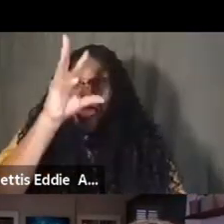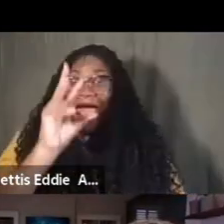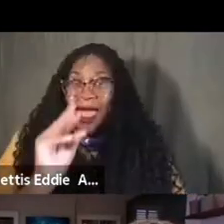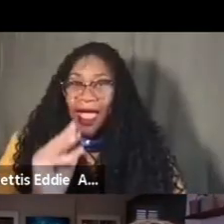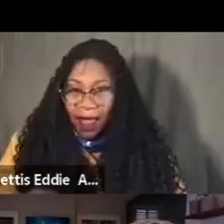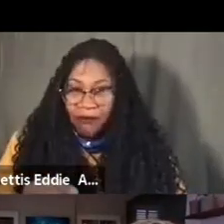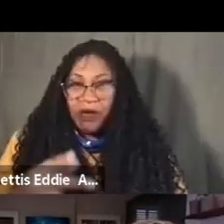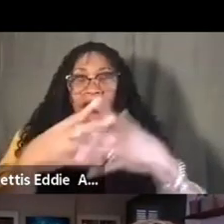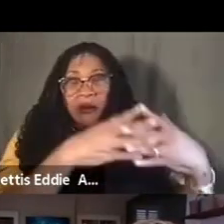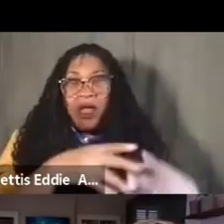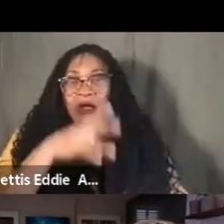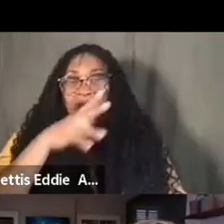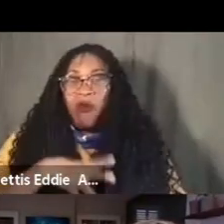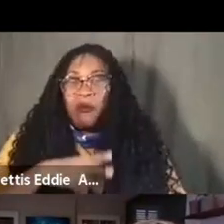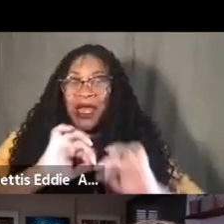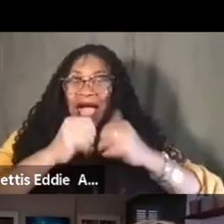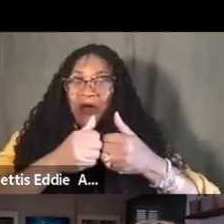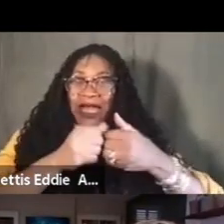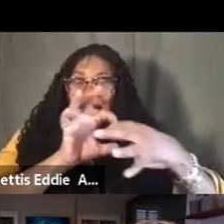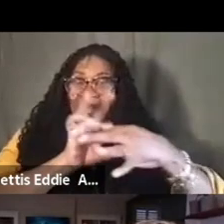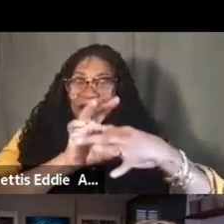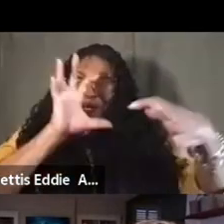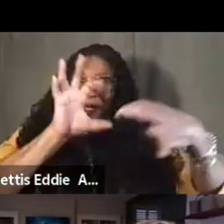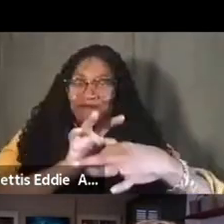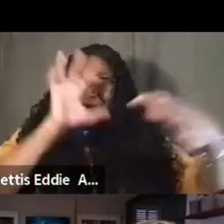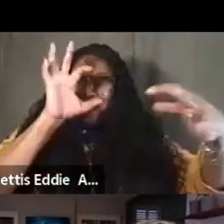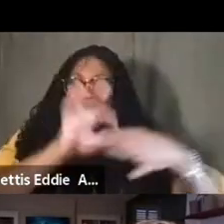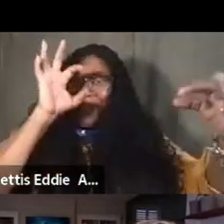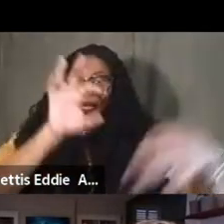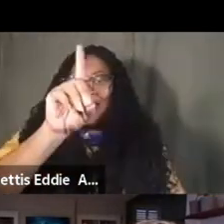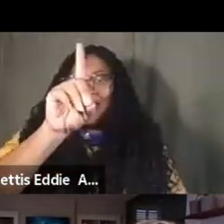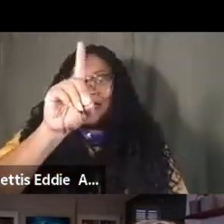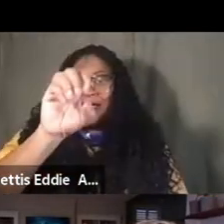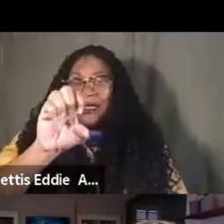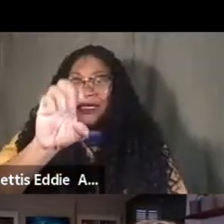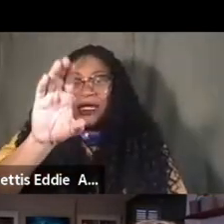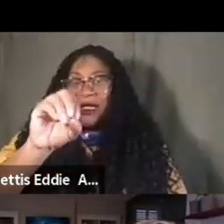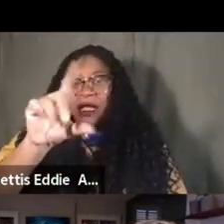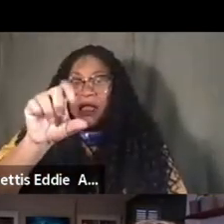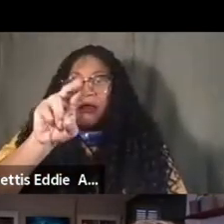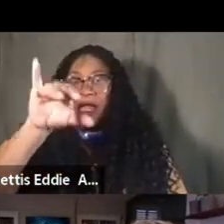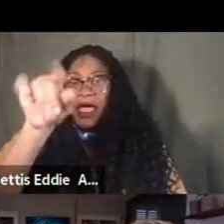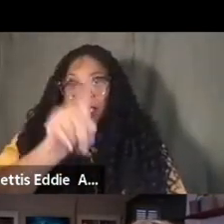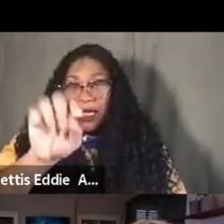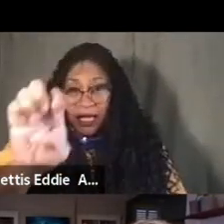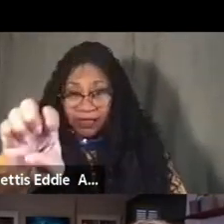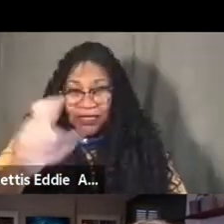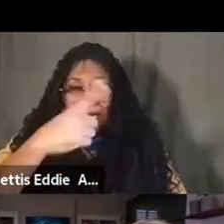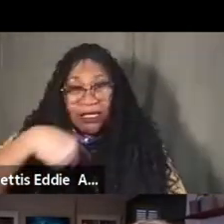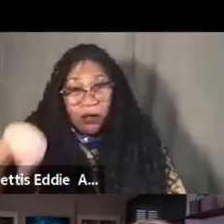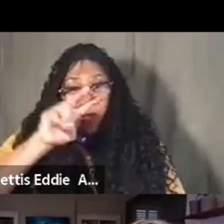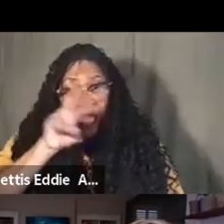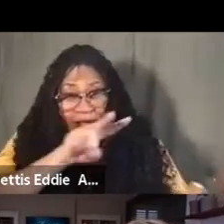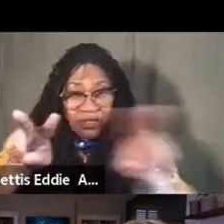camera based on imagery that we have grown up on or seen through the white male narrative?